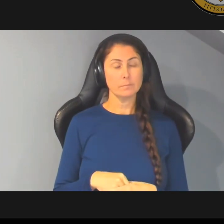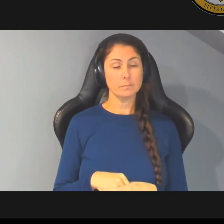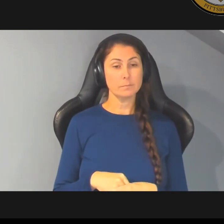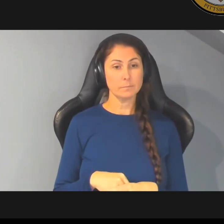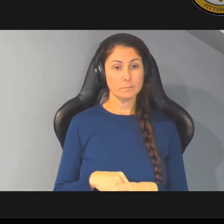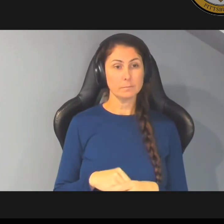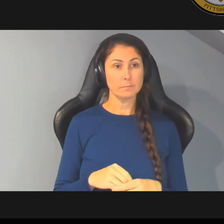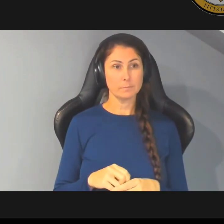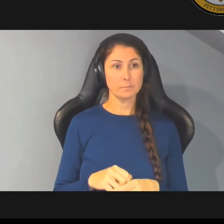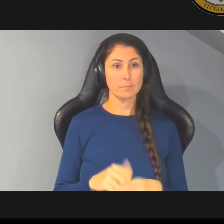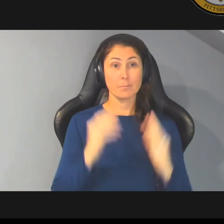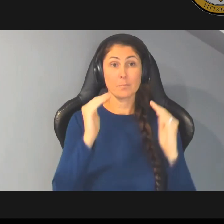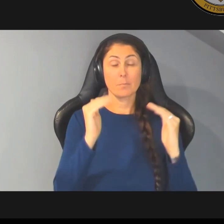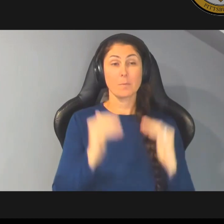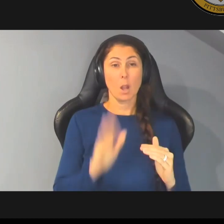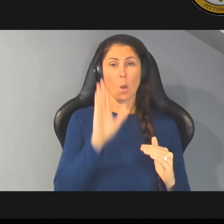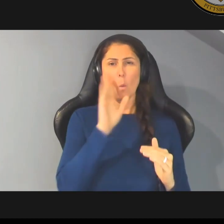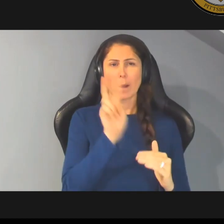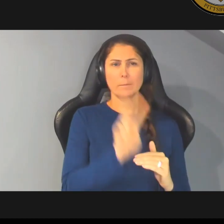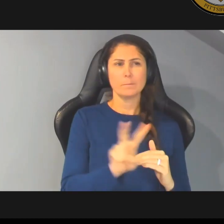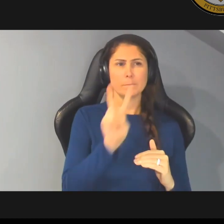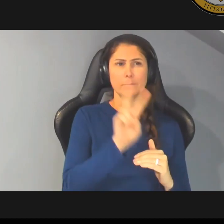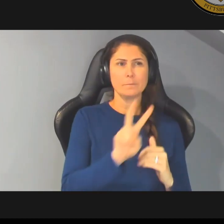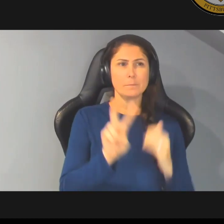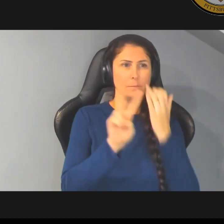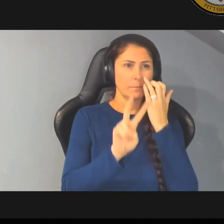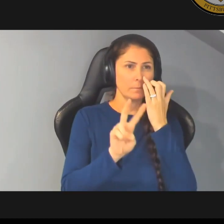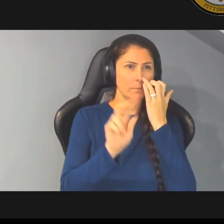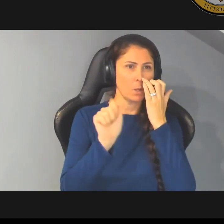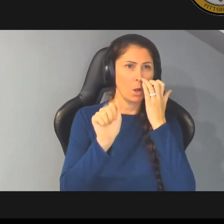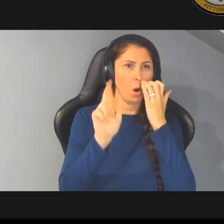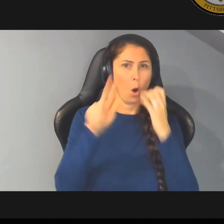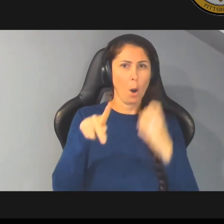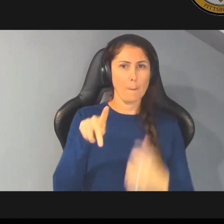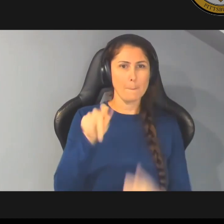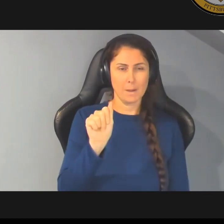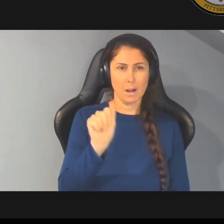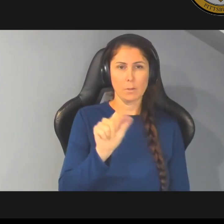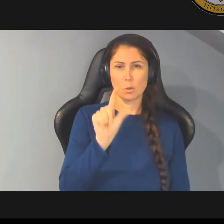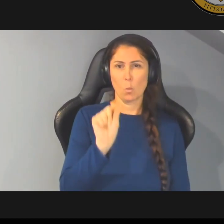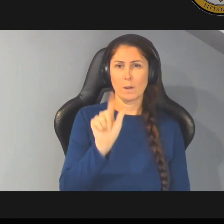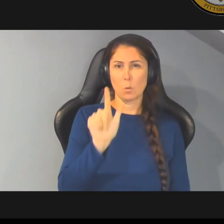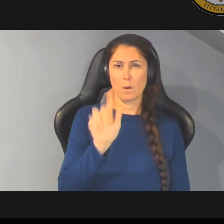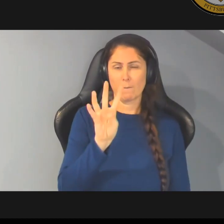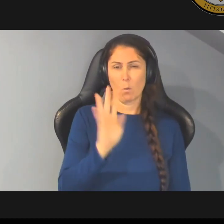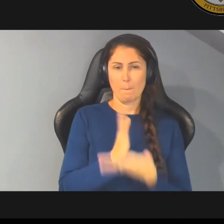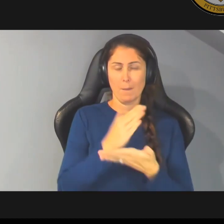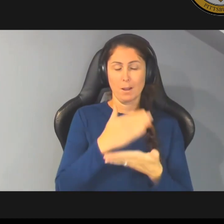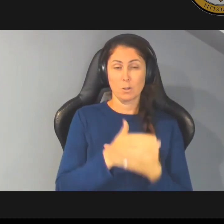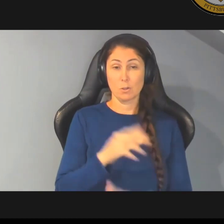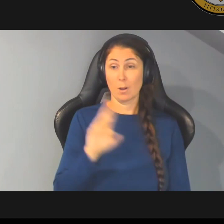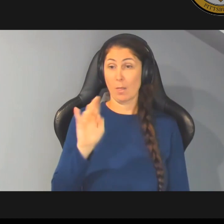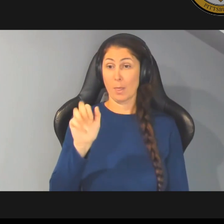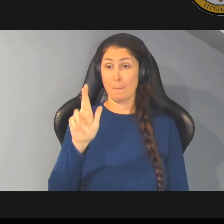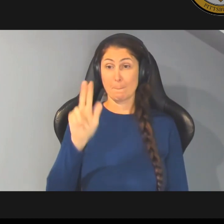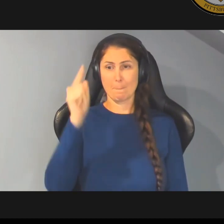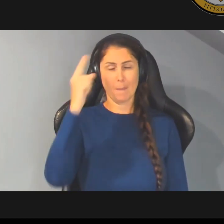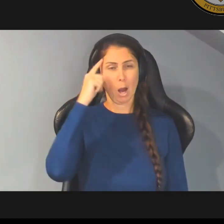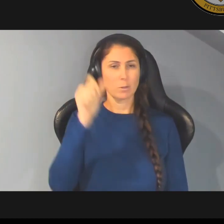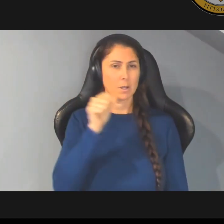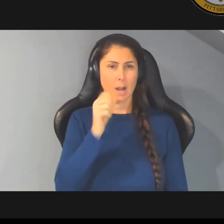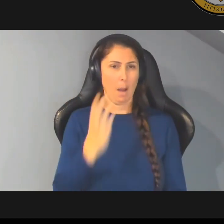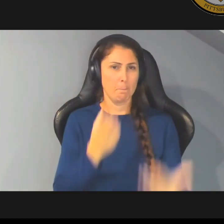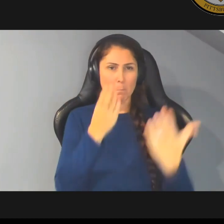next we're going to take a look at arpa in the 2024 budget the mayor did not propose any changes